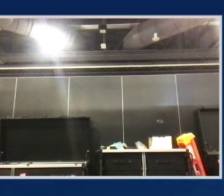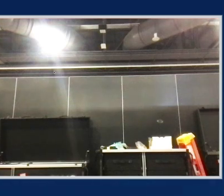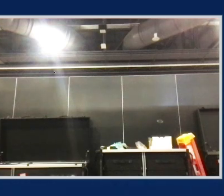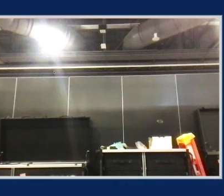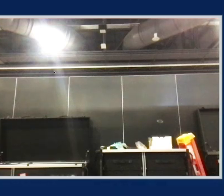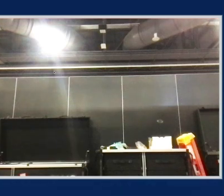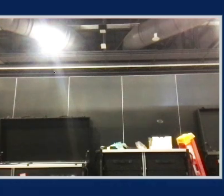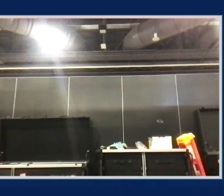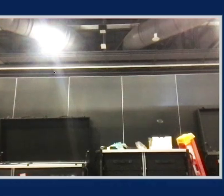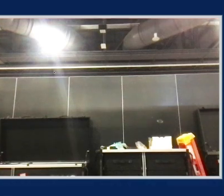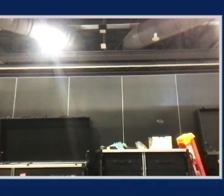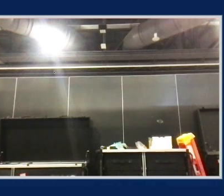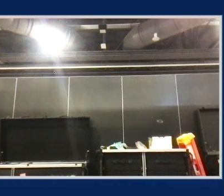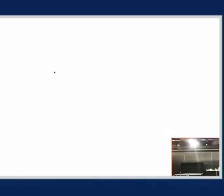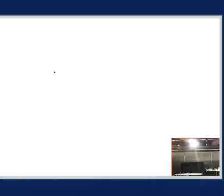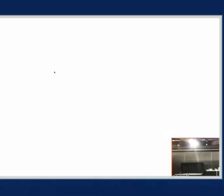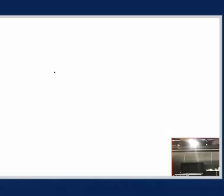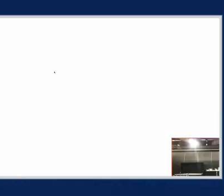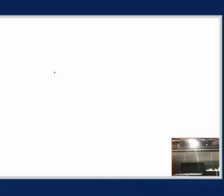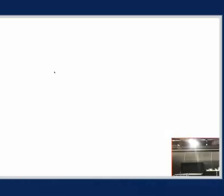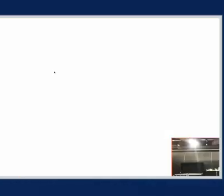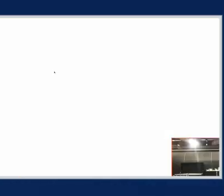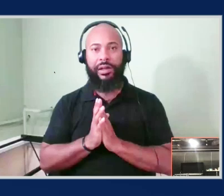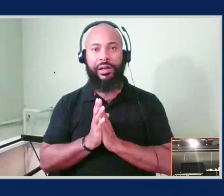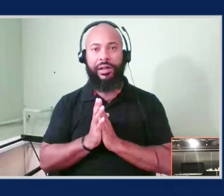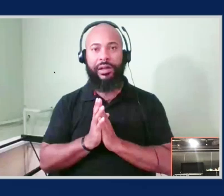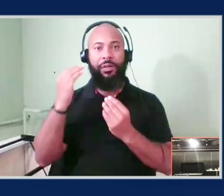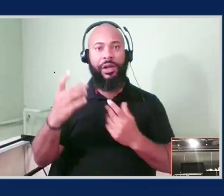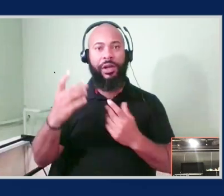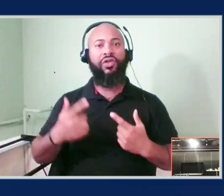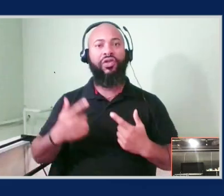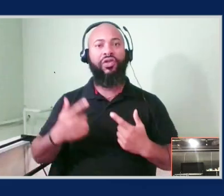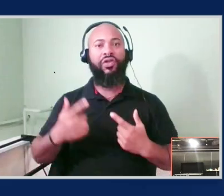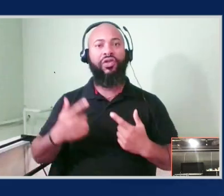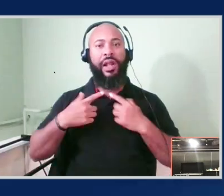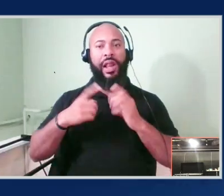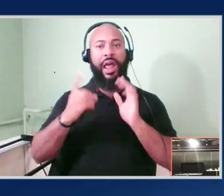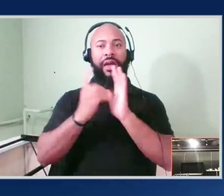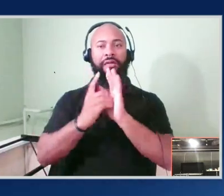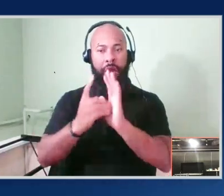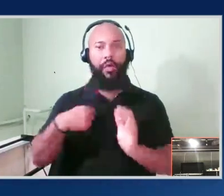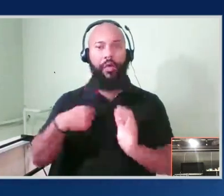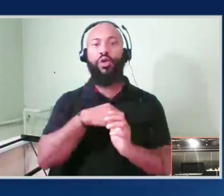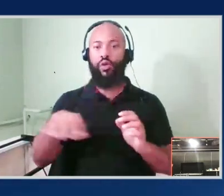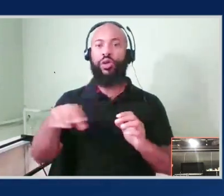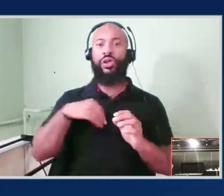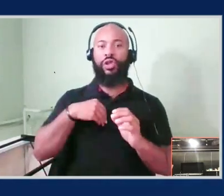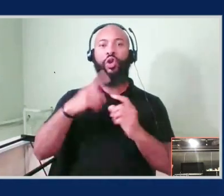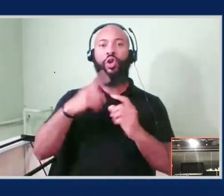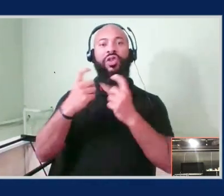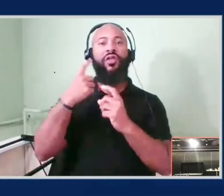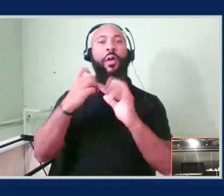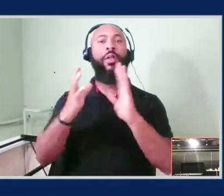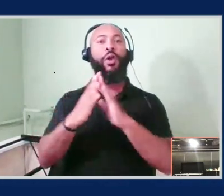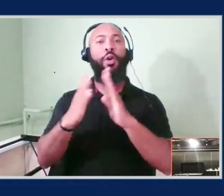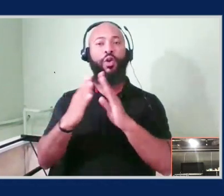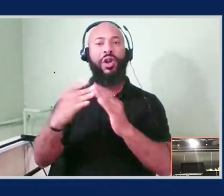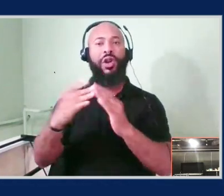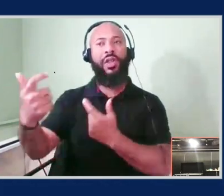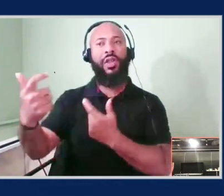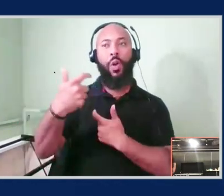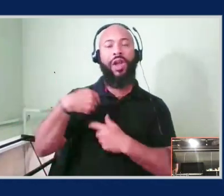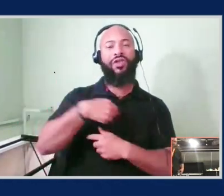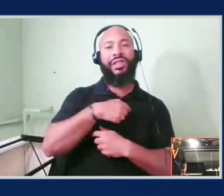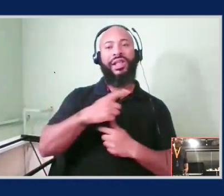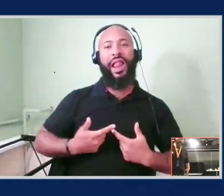John Heidel. John I remember that. And we took questions from the community as they were watching us live. And we answered them and just covered the different domains